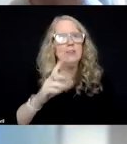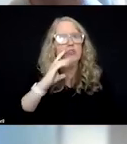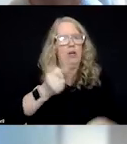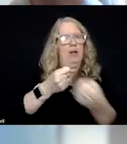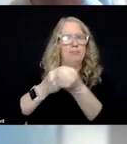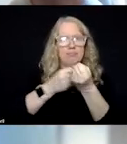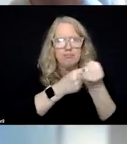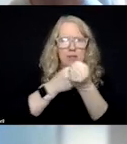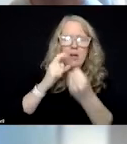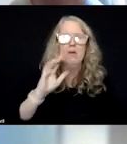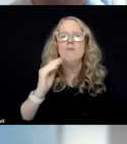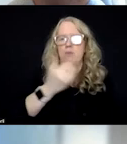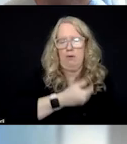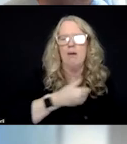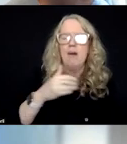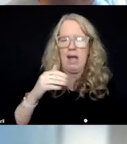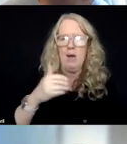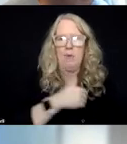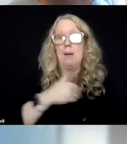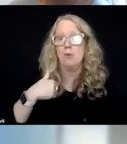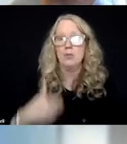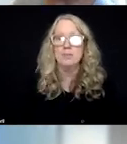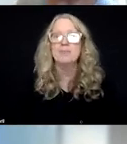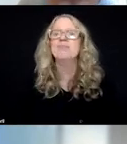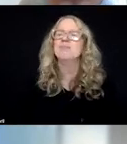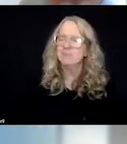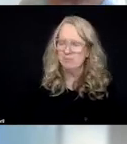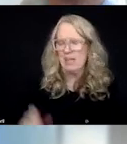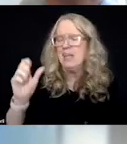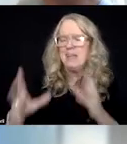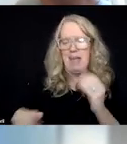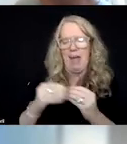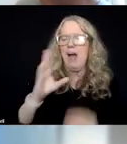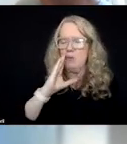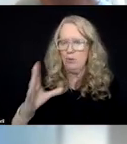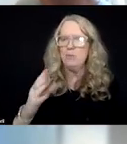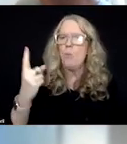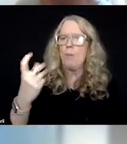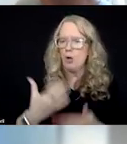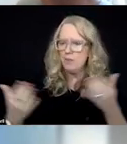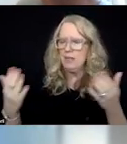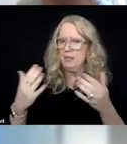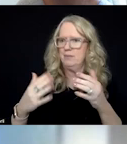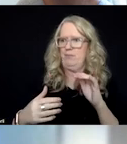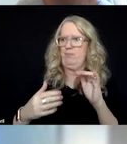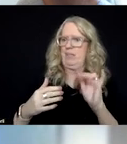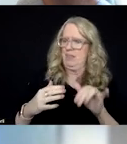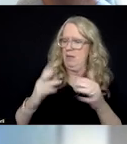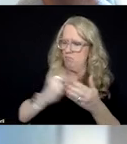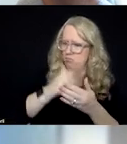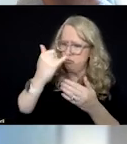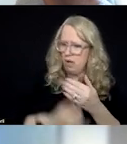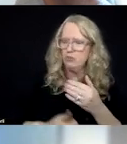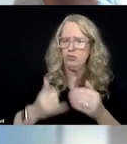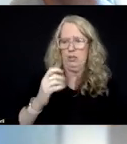for our IDD members. Yeah. And I would just add one more thing is that one of the things that's a project on